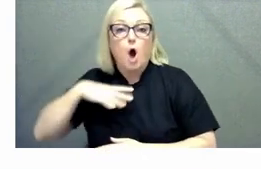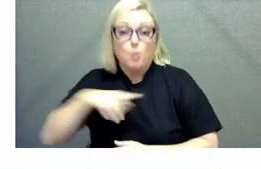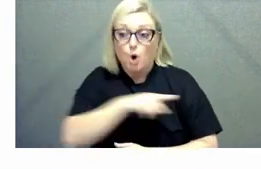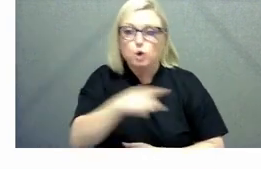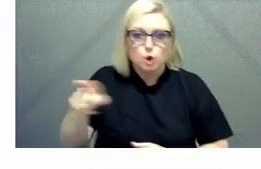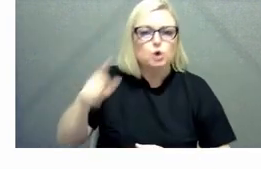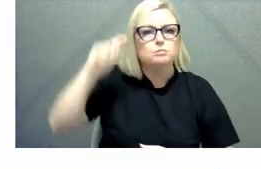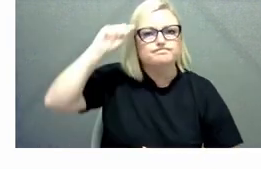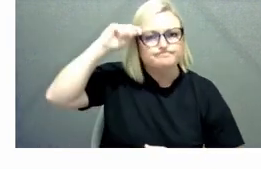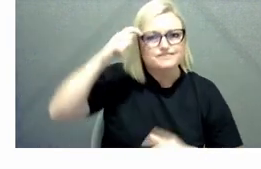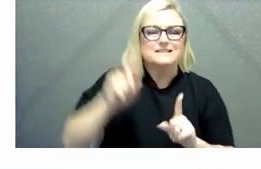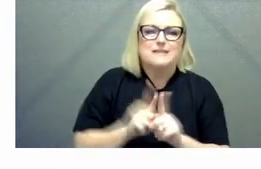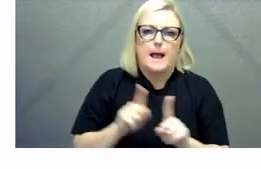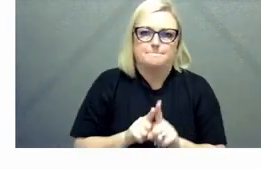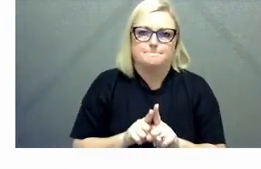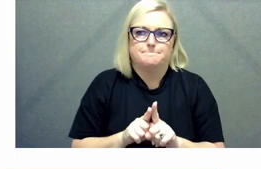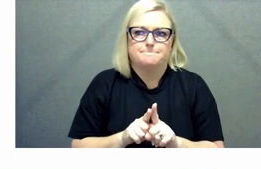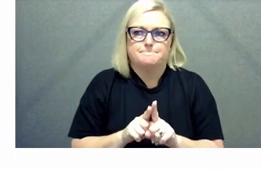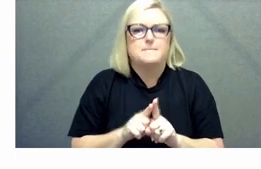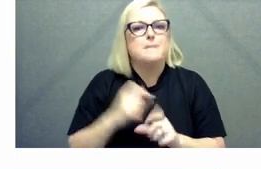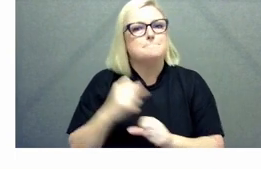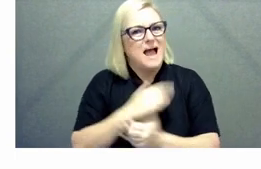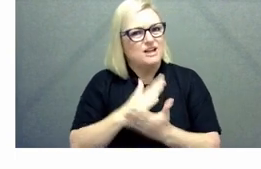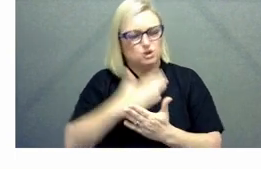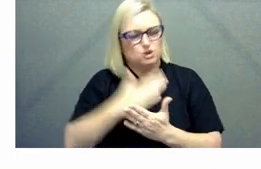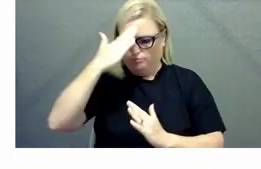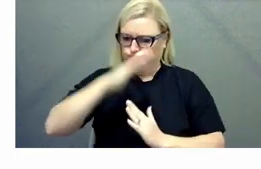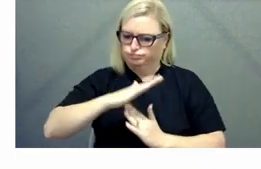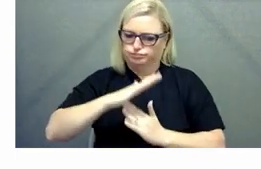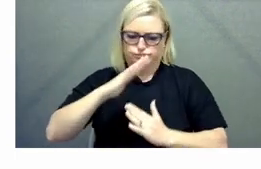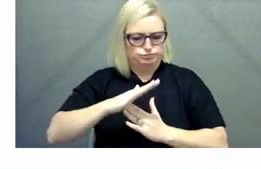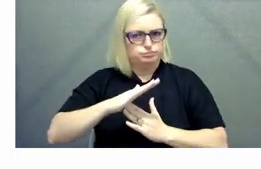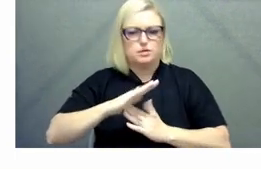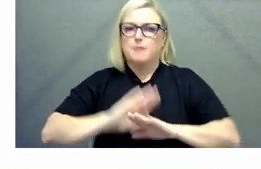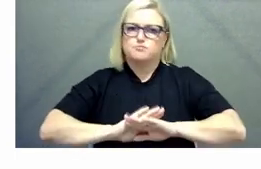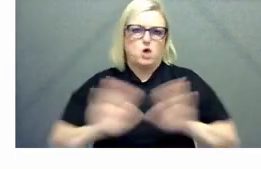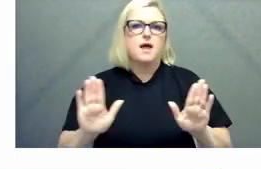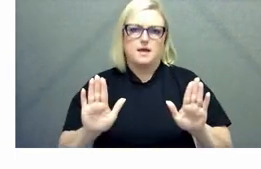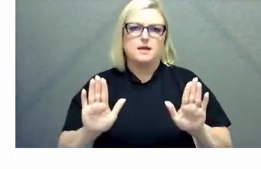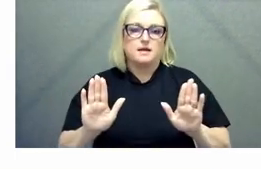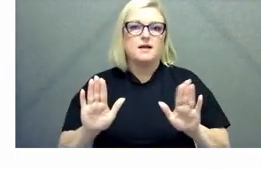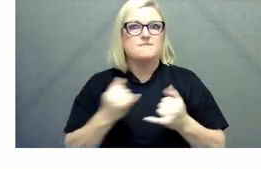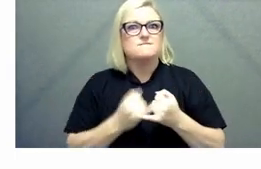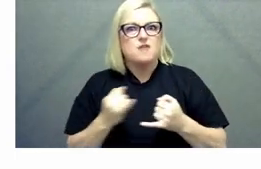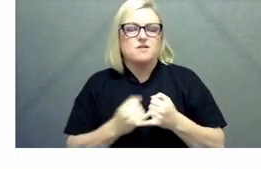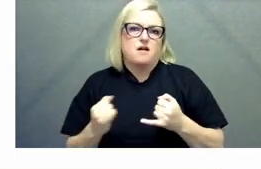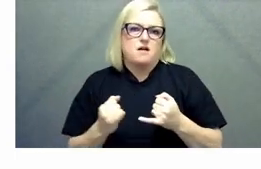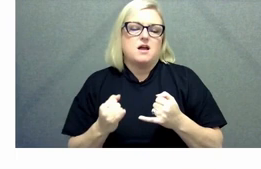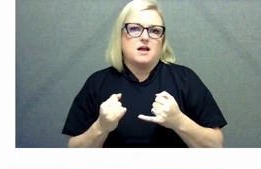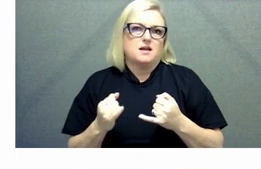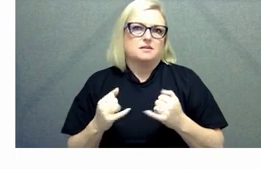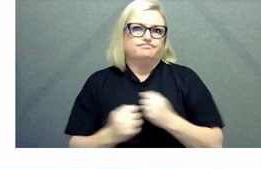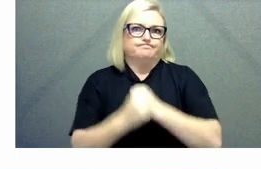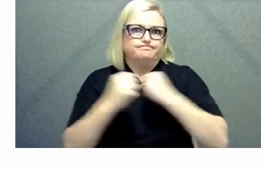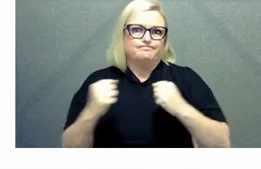that um you need to do to give yourself that break and it's i think that those things can be really powerful the third point i wanted to